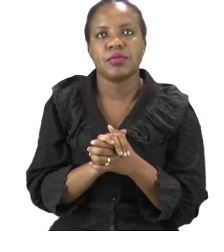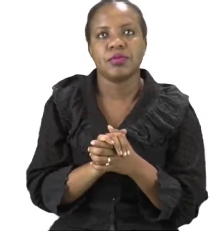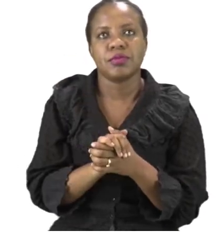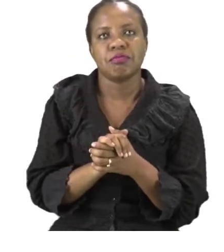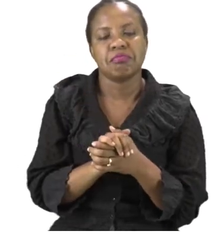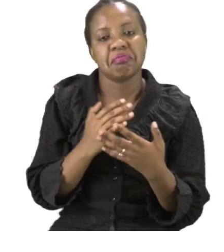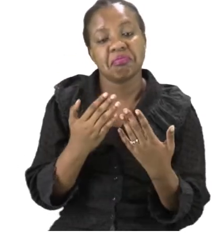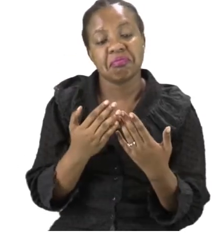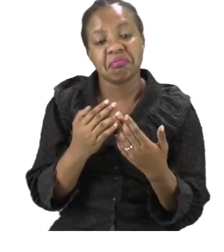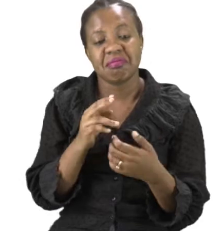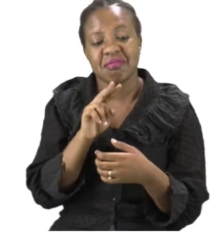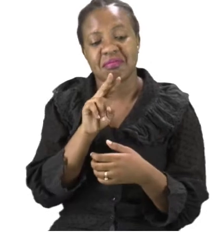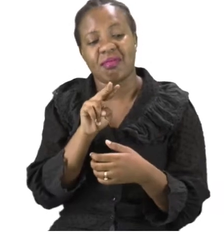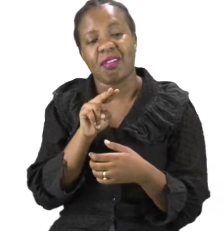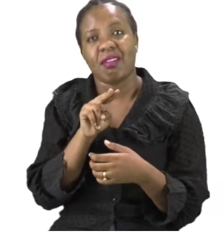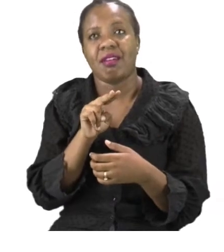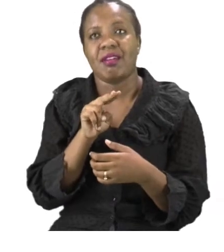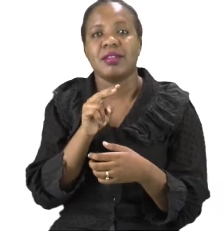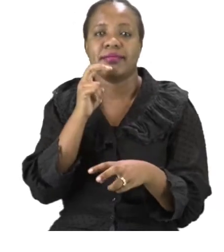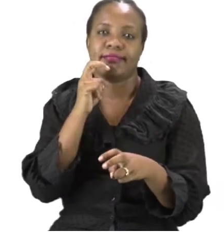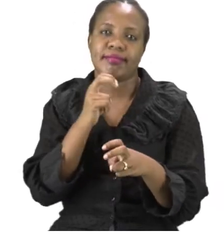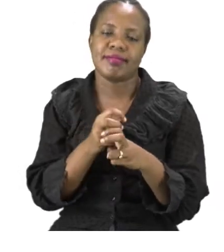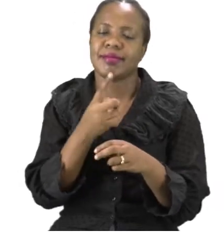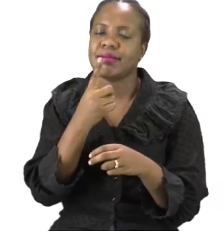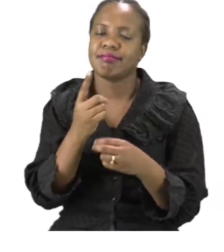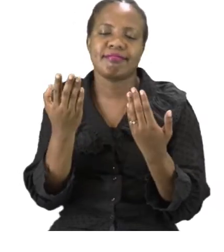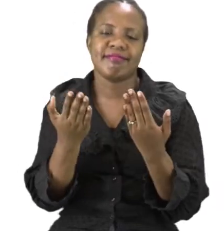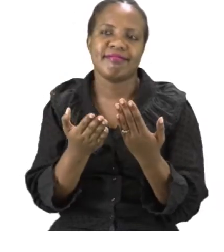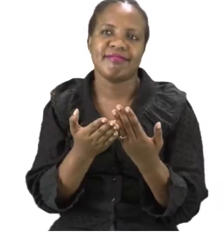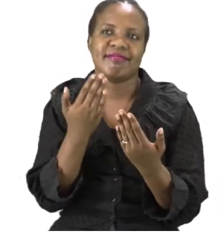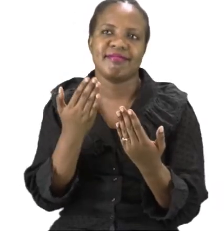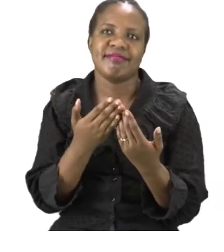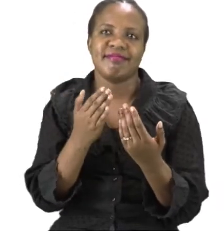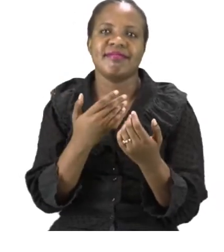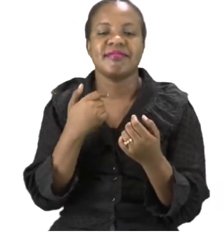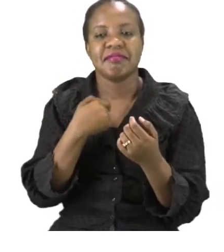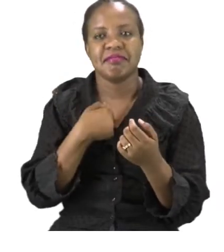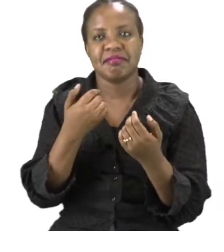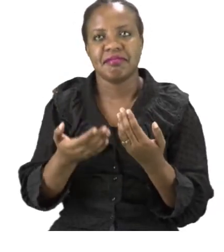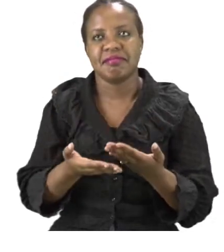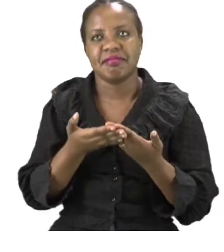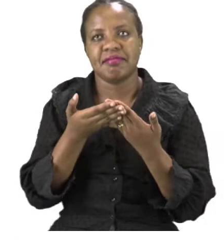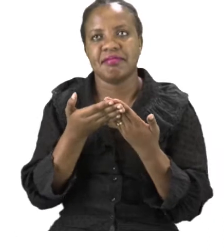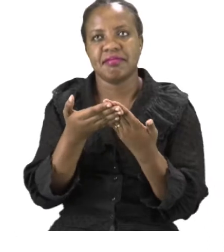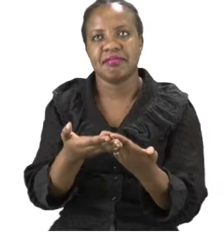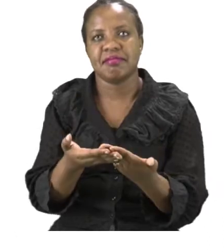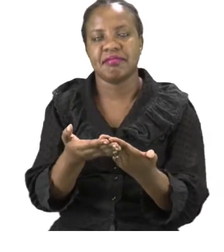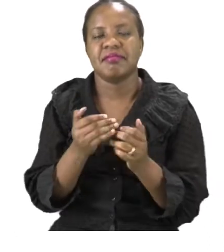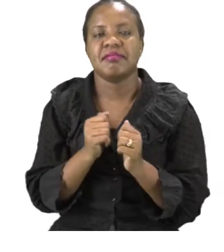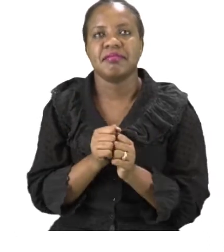hard but it is super easy and I'm going to help you. We are going to do number 1,